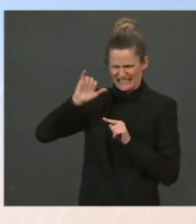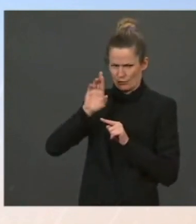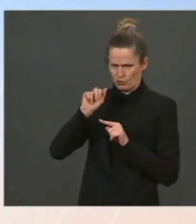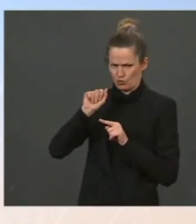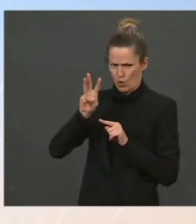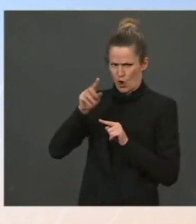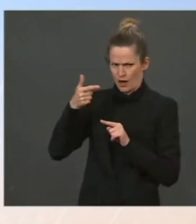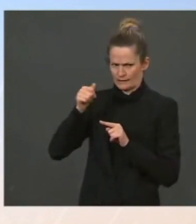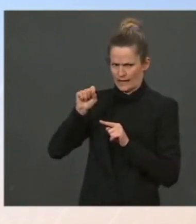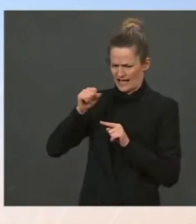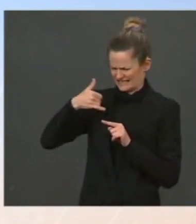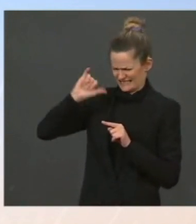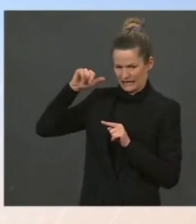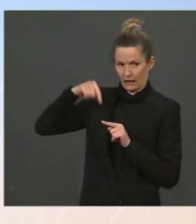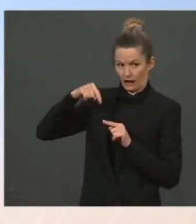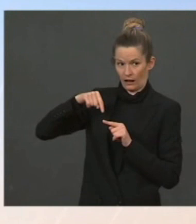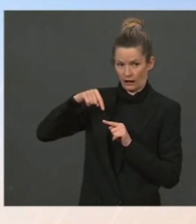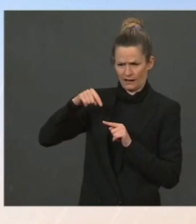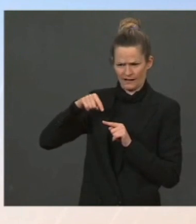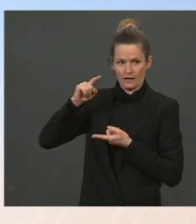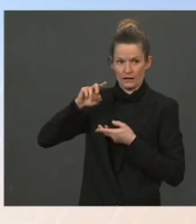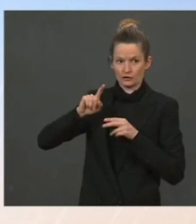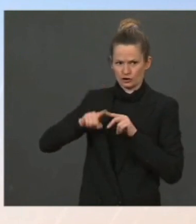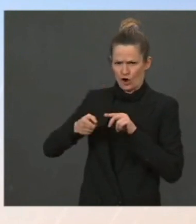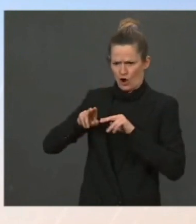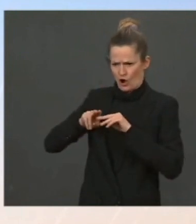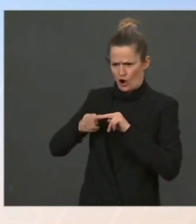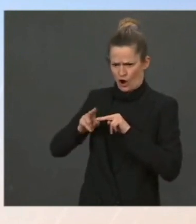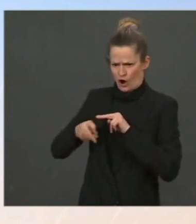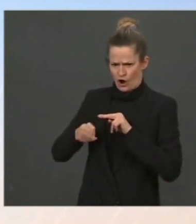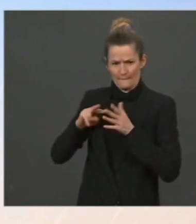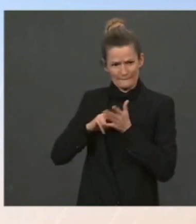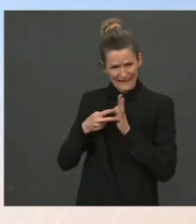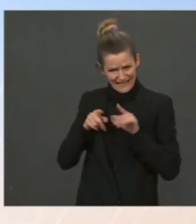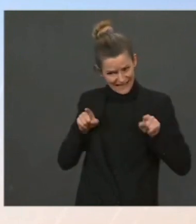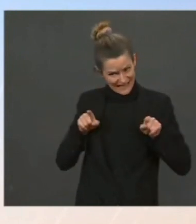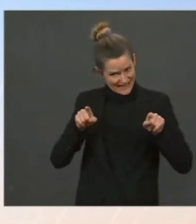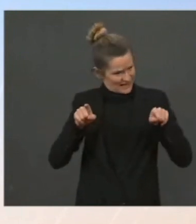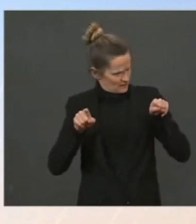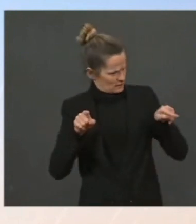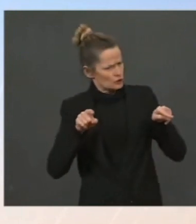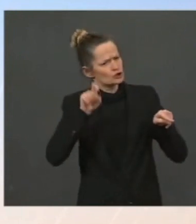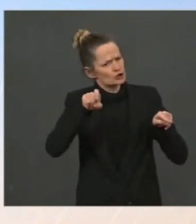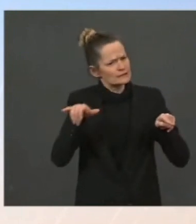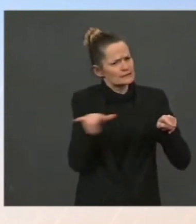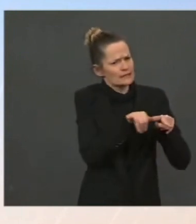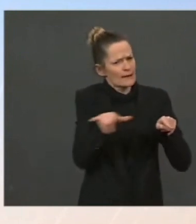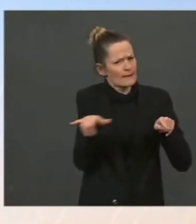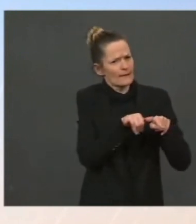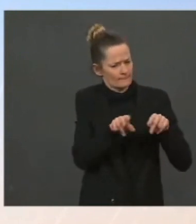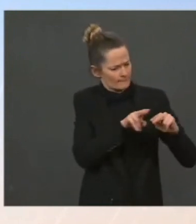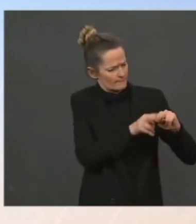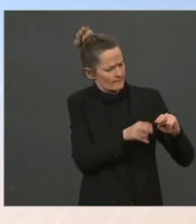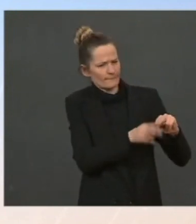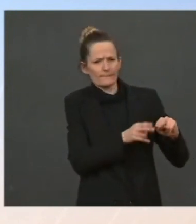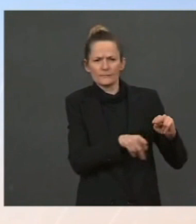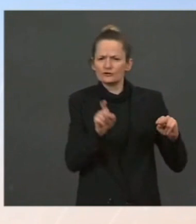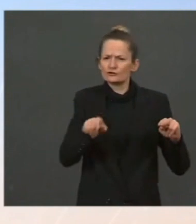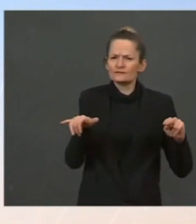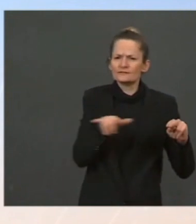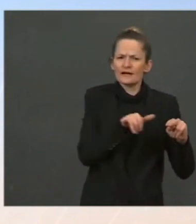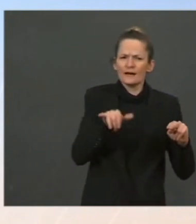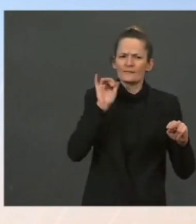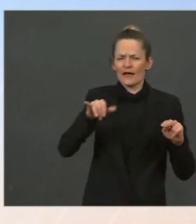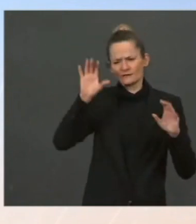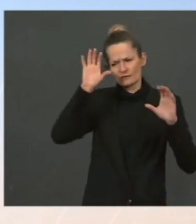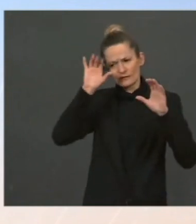paying 30 cents less per gallon if that had done that. So this is why the president sending the letter to the FTC was important. short-term fix, simply